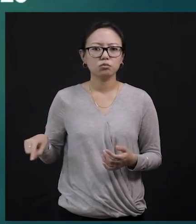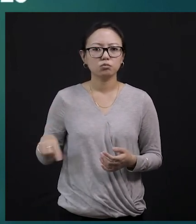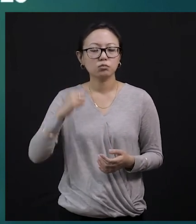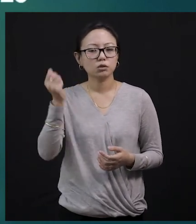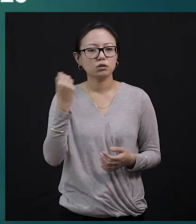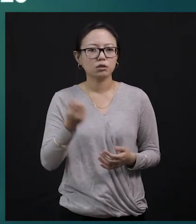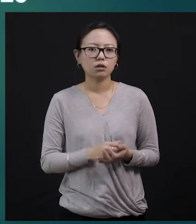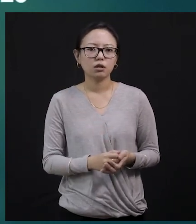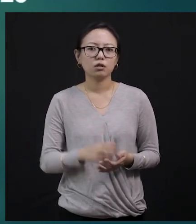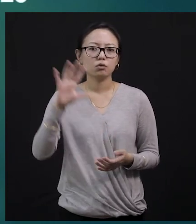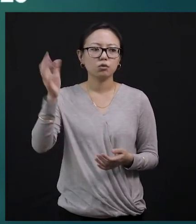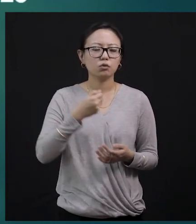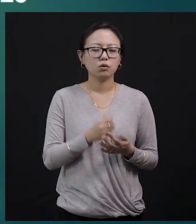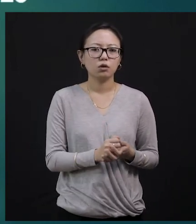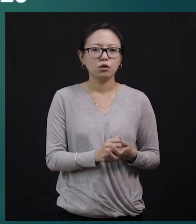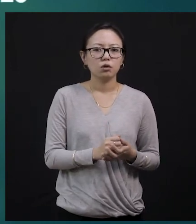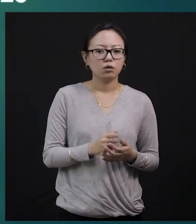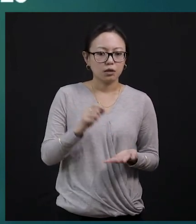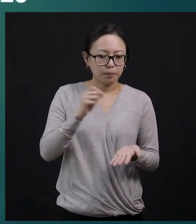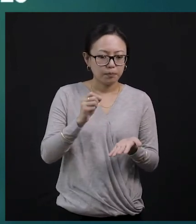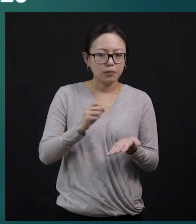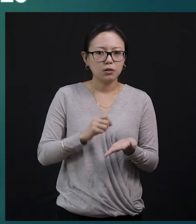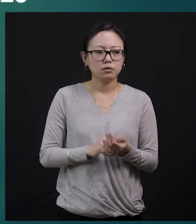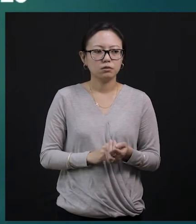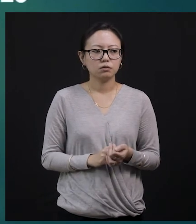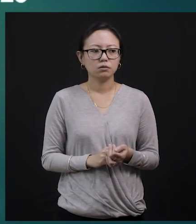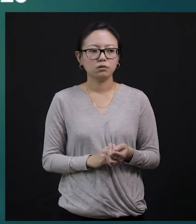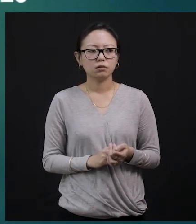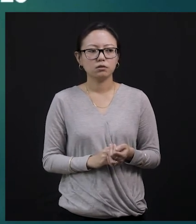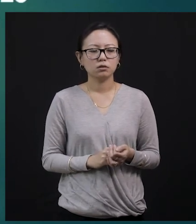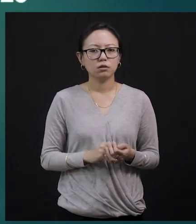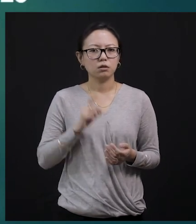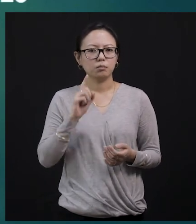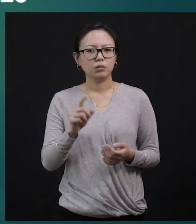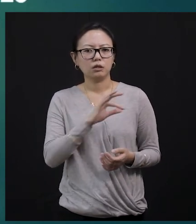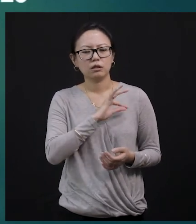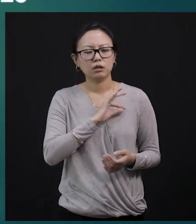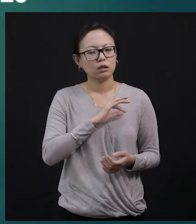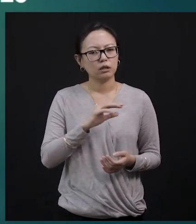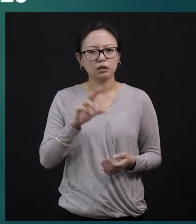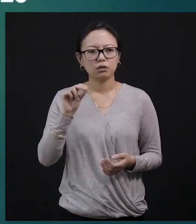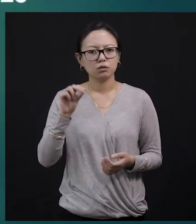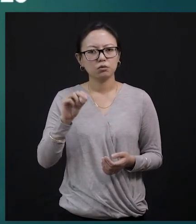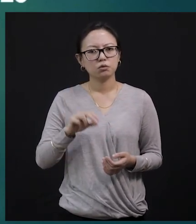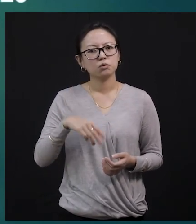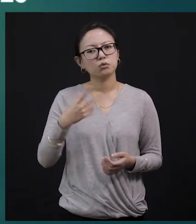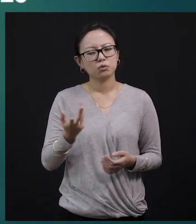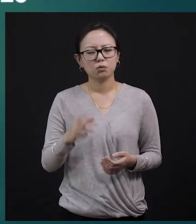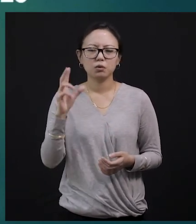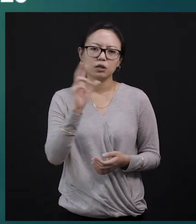did not like it. The shopkeeper took it back for 25 pies. But he was at a loss of 25 pies because he paid 50 pies. Right?